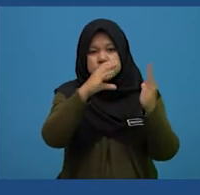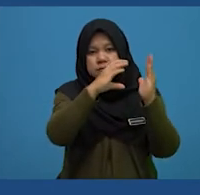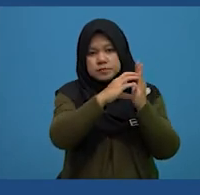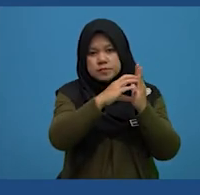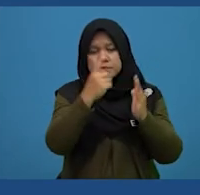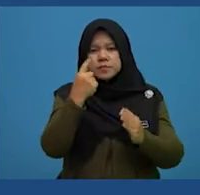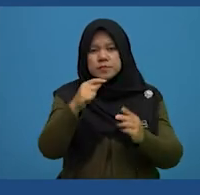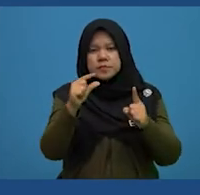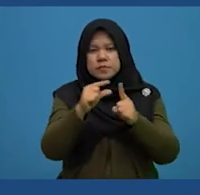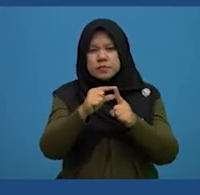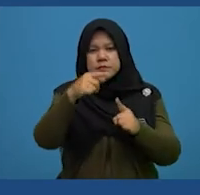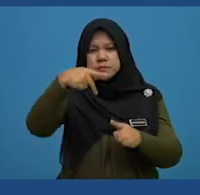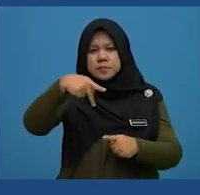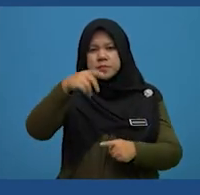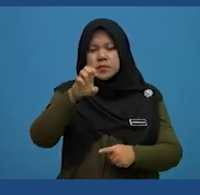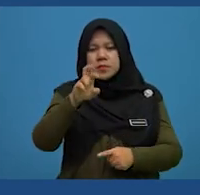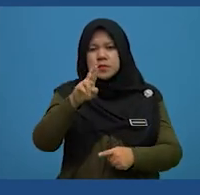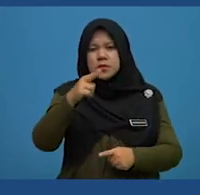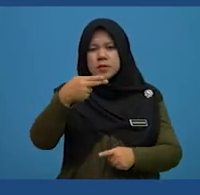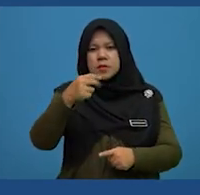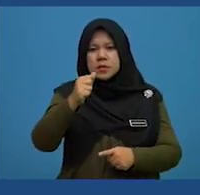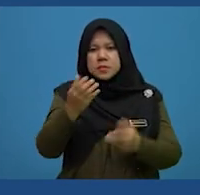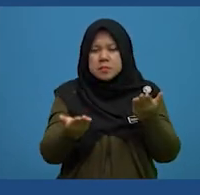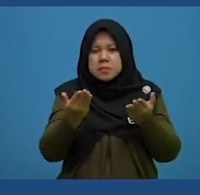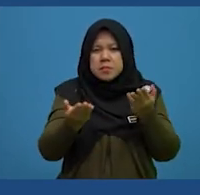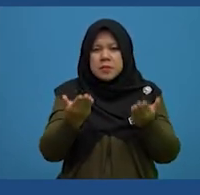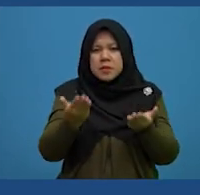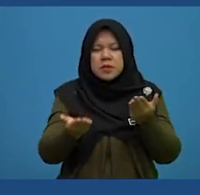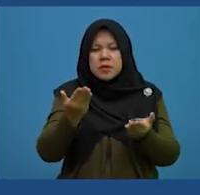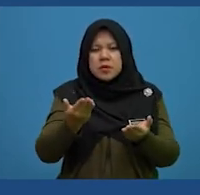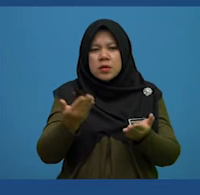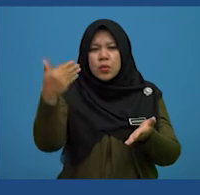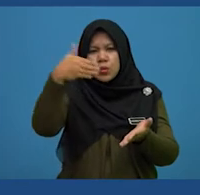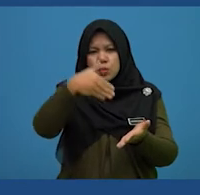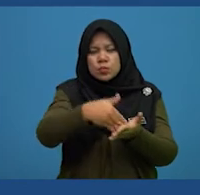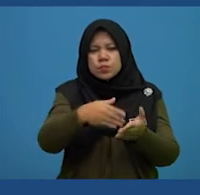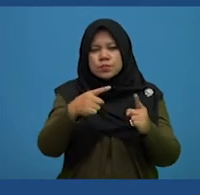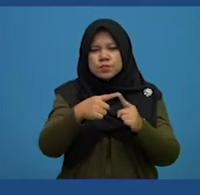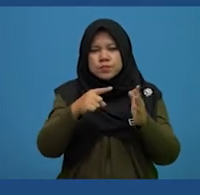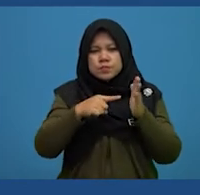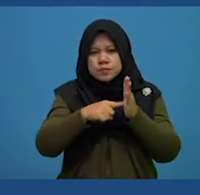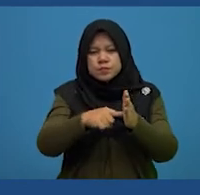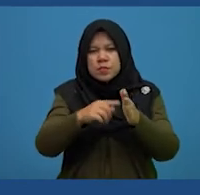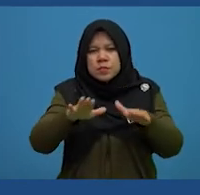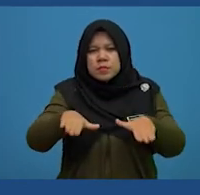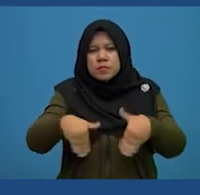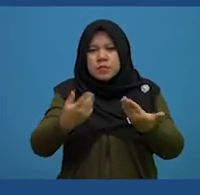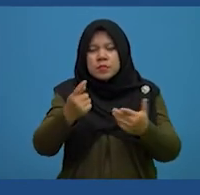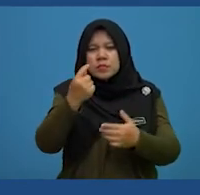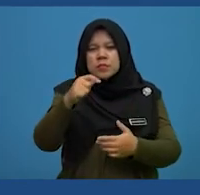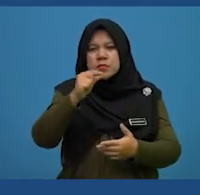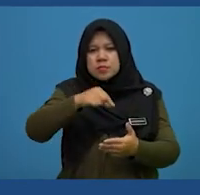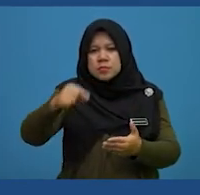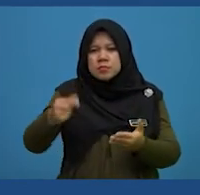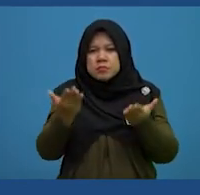In the paragraph, the word perhaps means maybe. It is repeated to show how